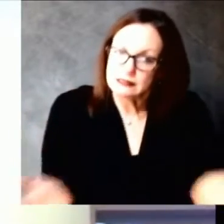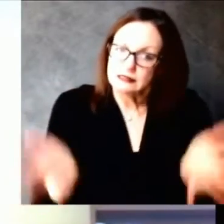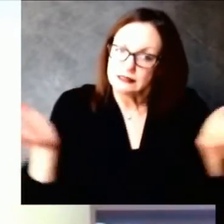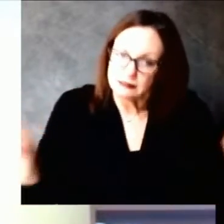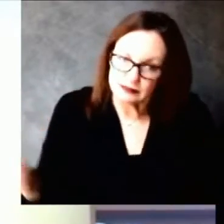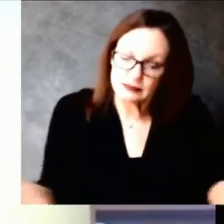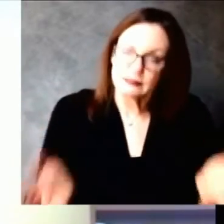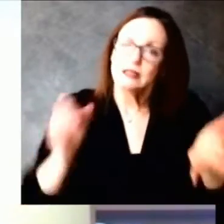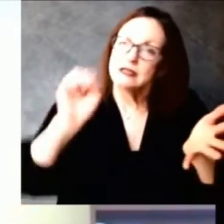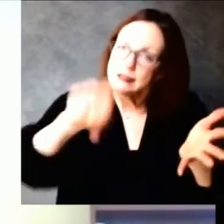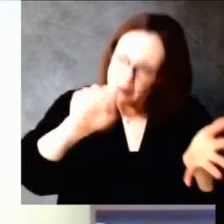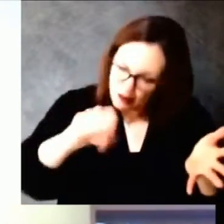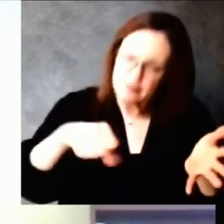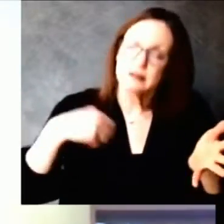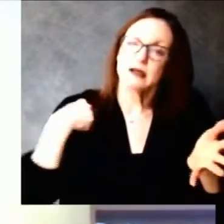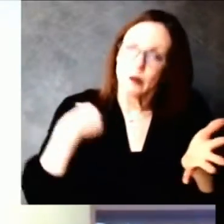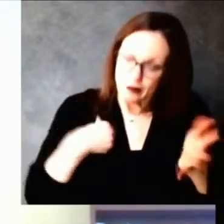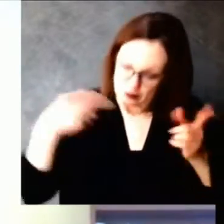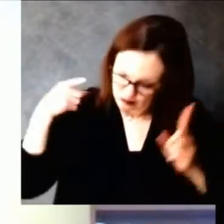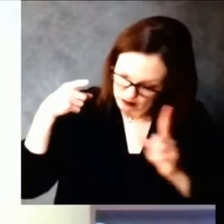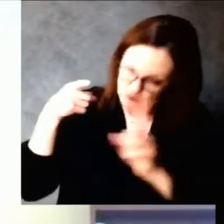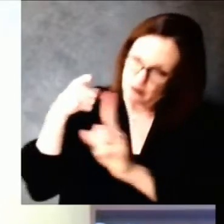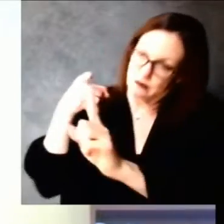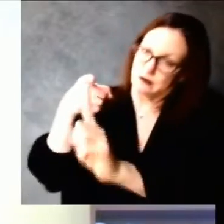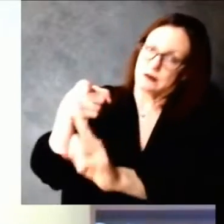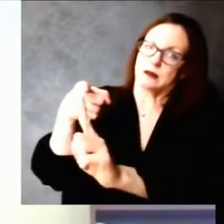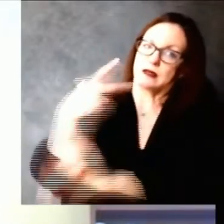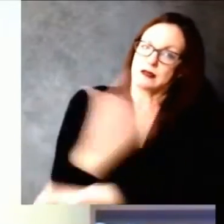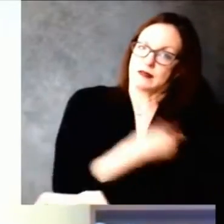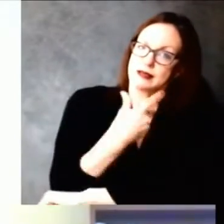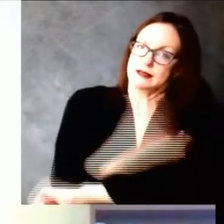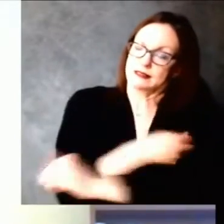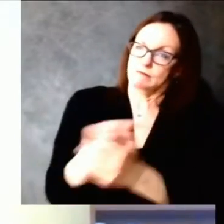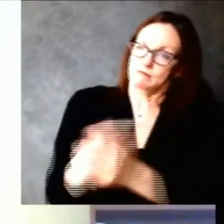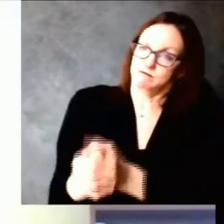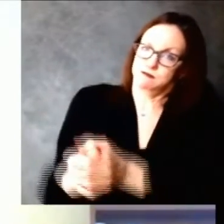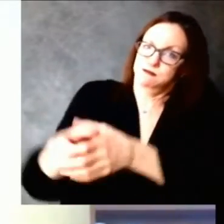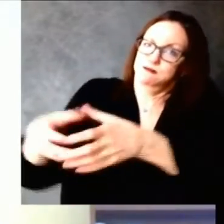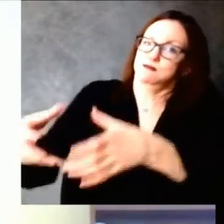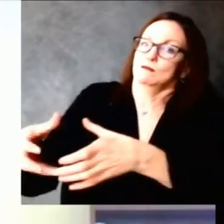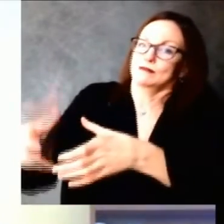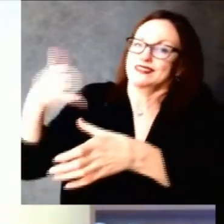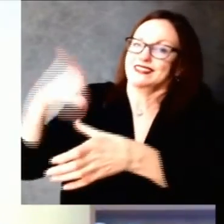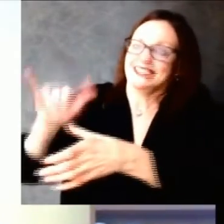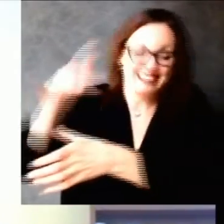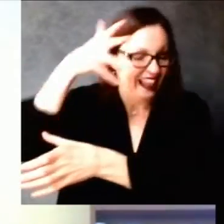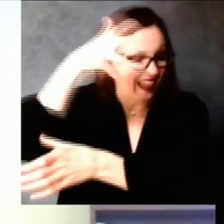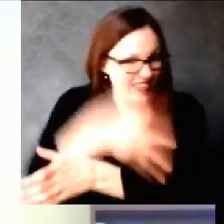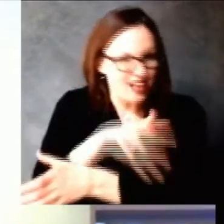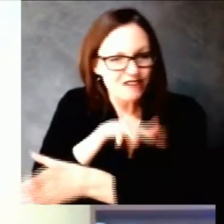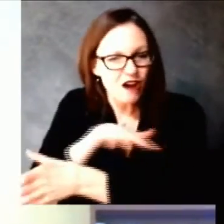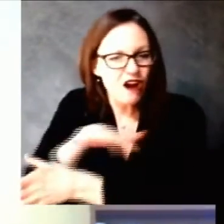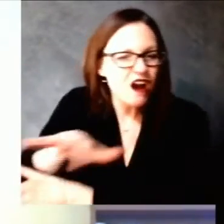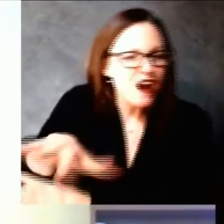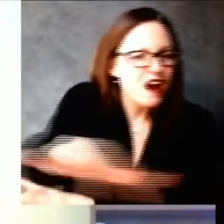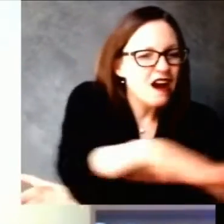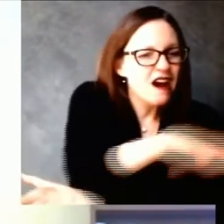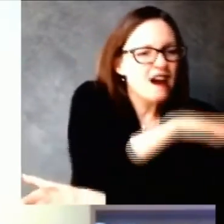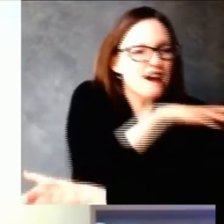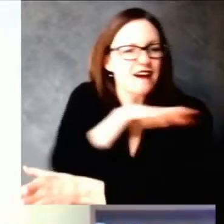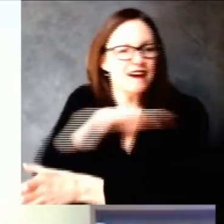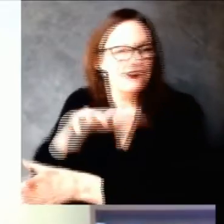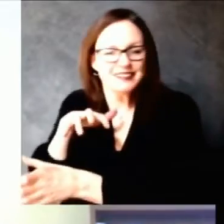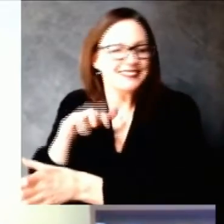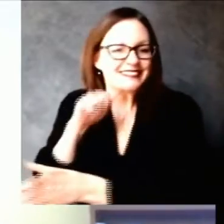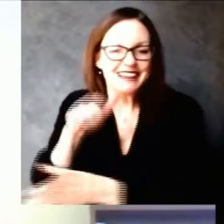of thousands of people to vaccinate and 18 000 a week is is going to get us there sooner but i don't think i can